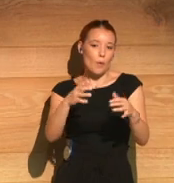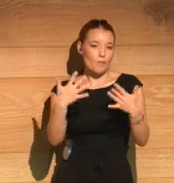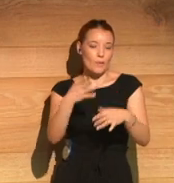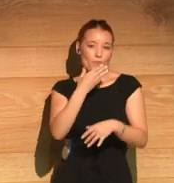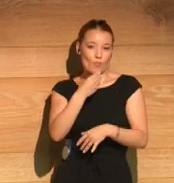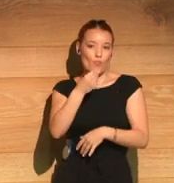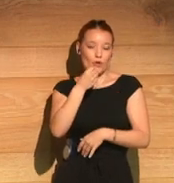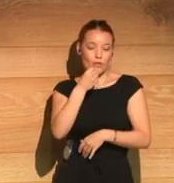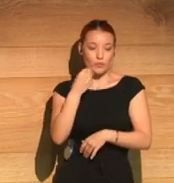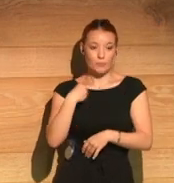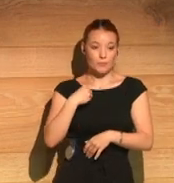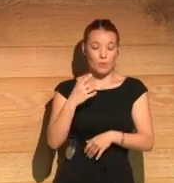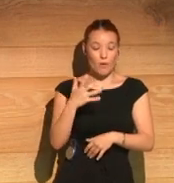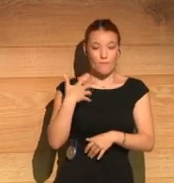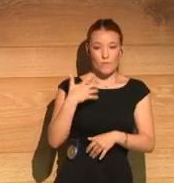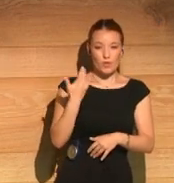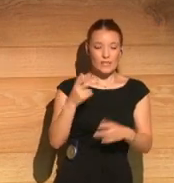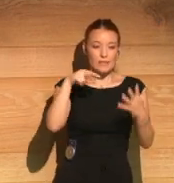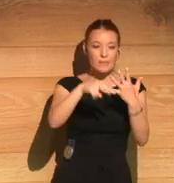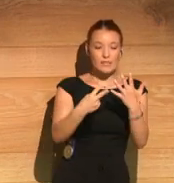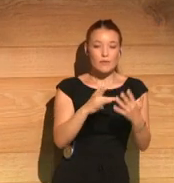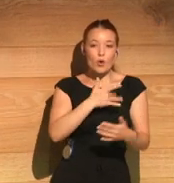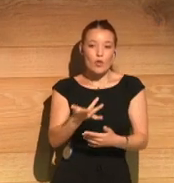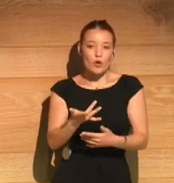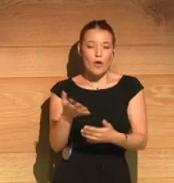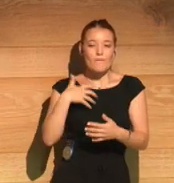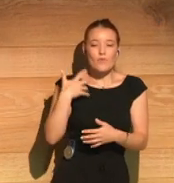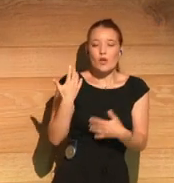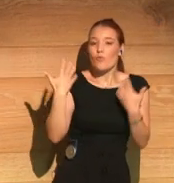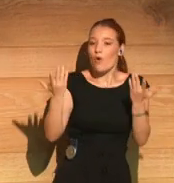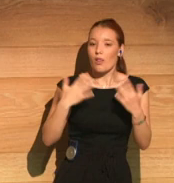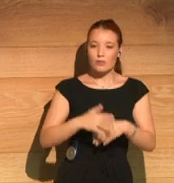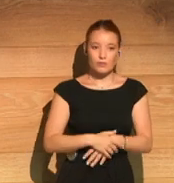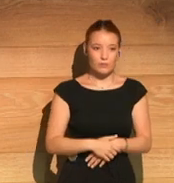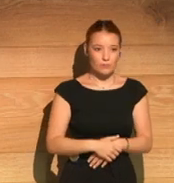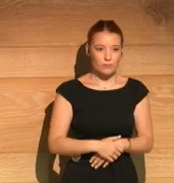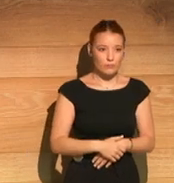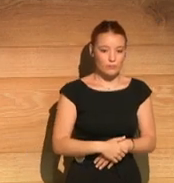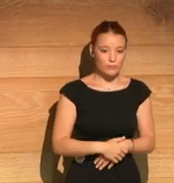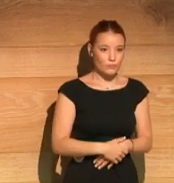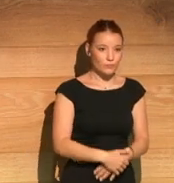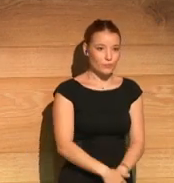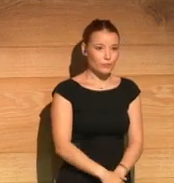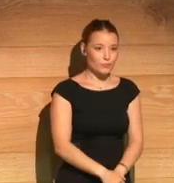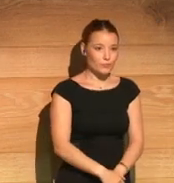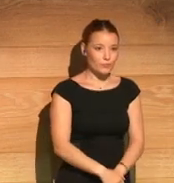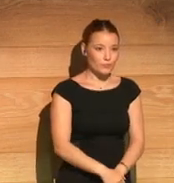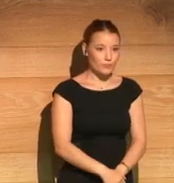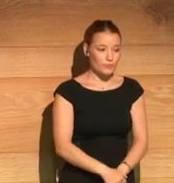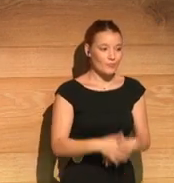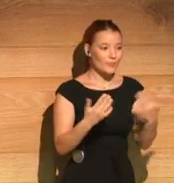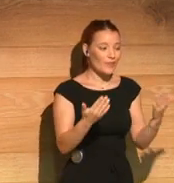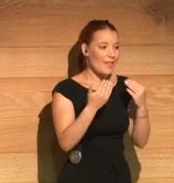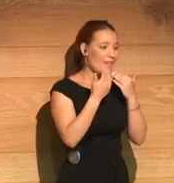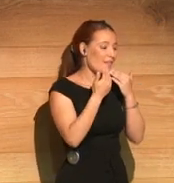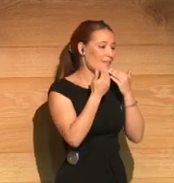Heart's Invisible Furies. What are these furies? Well, thank you, and thank you for inviting me to be part